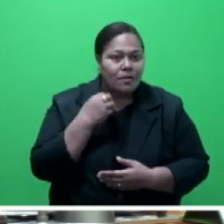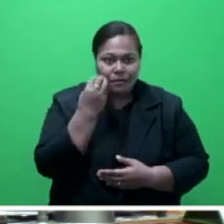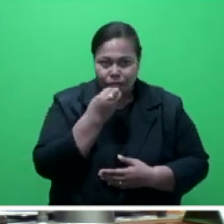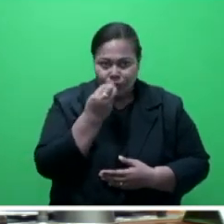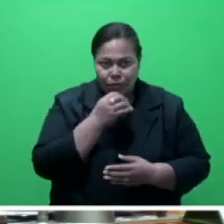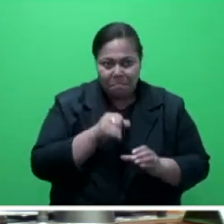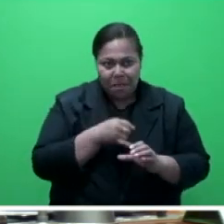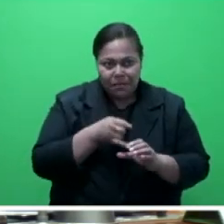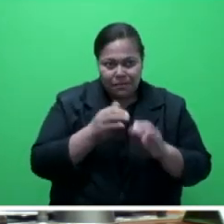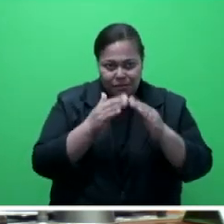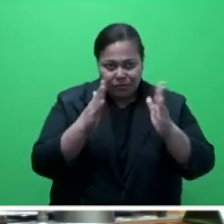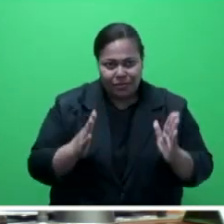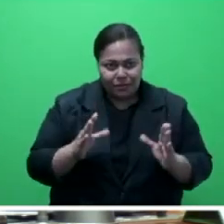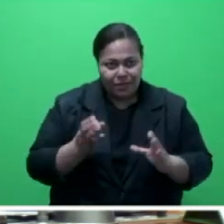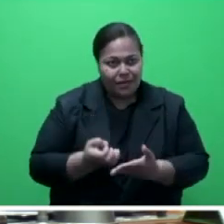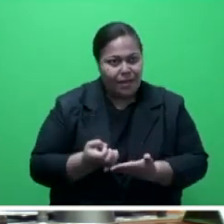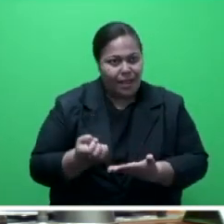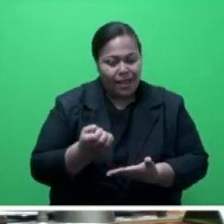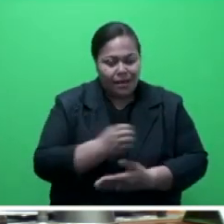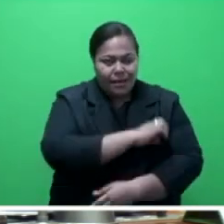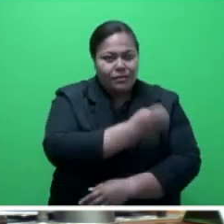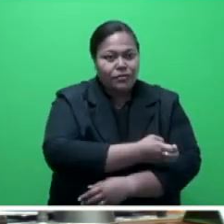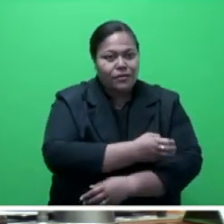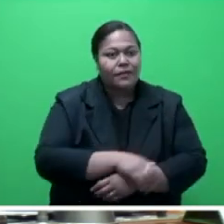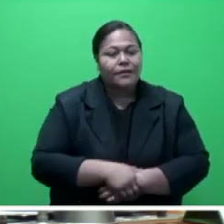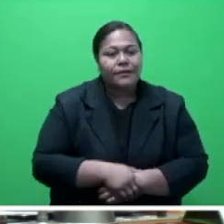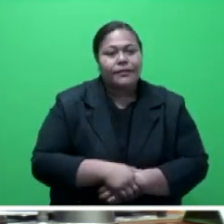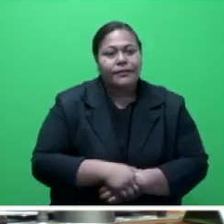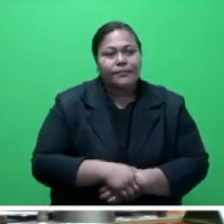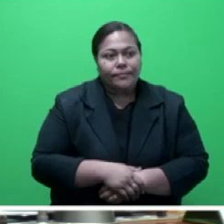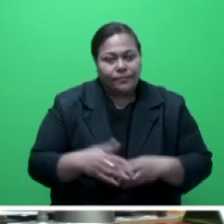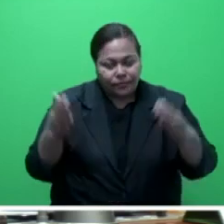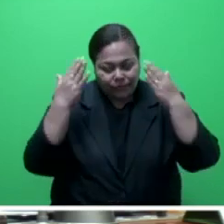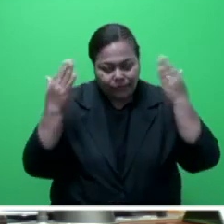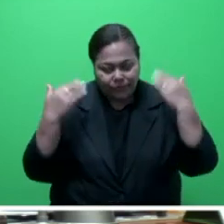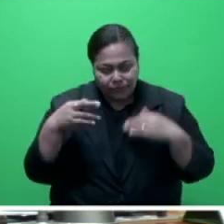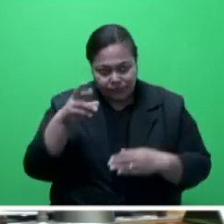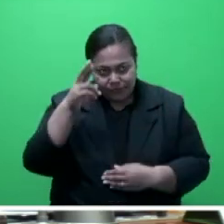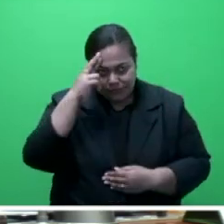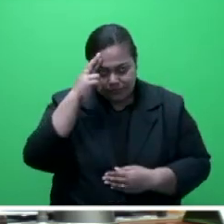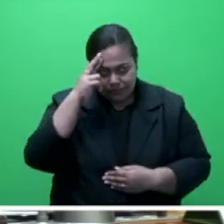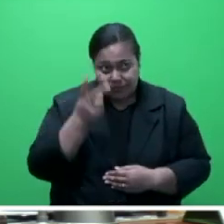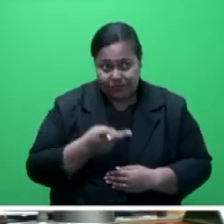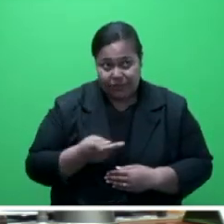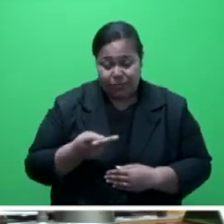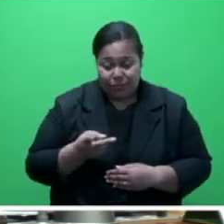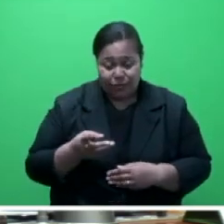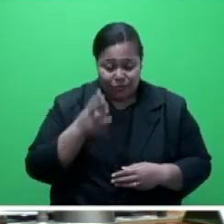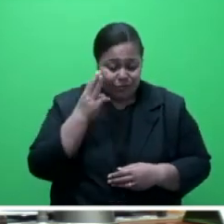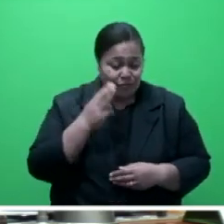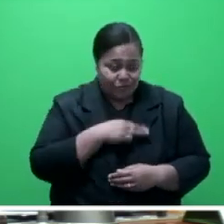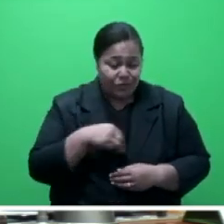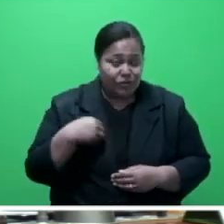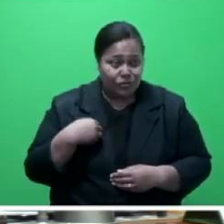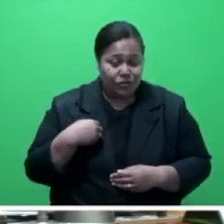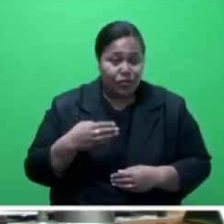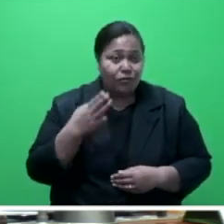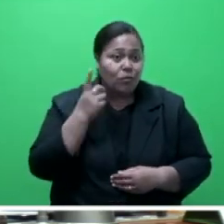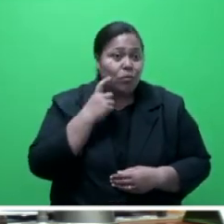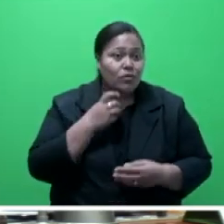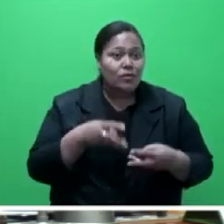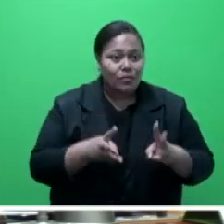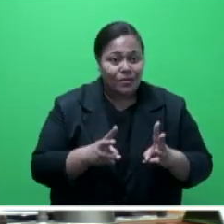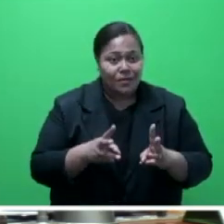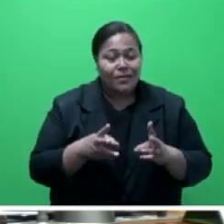medicine, shelter, and energy. Mr. Speaker say, at both Ministry of Water, Ways and Environment and